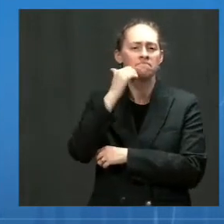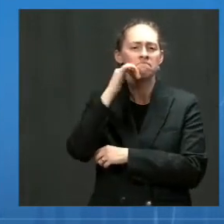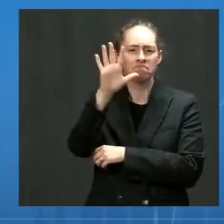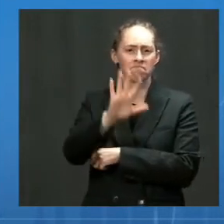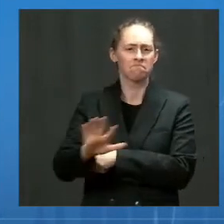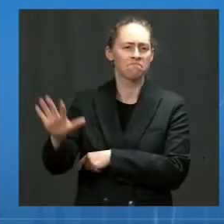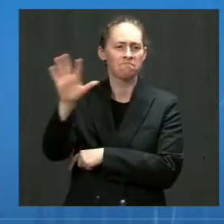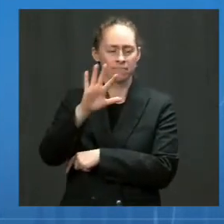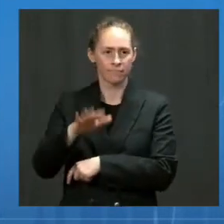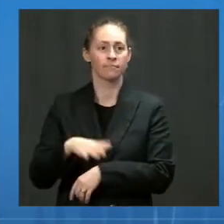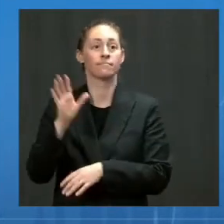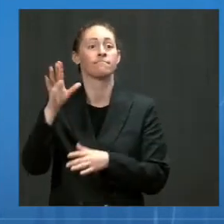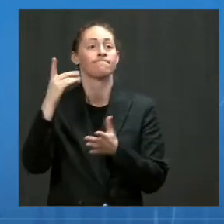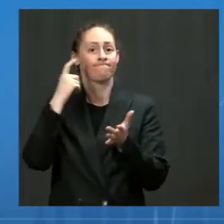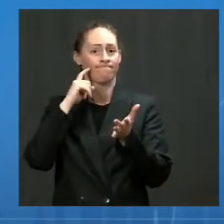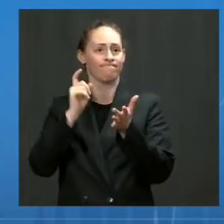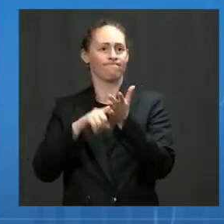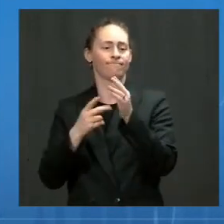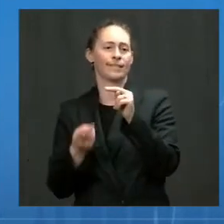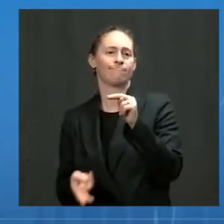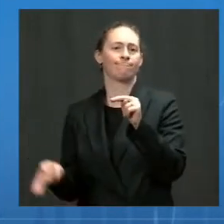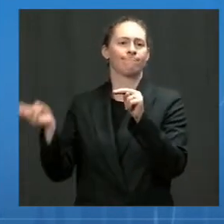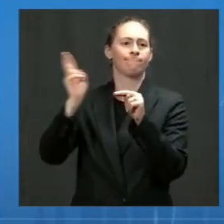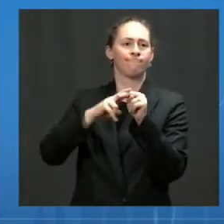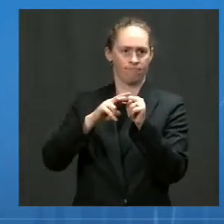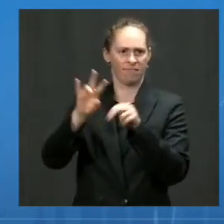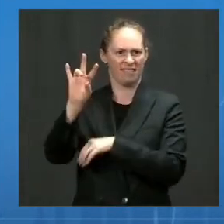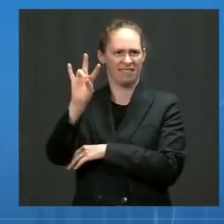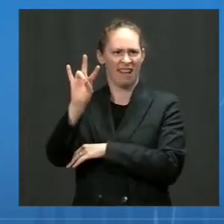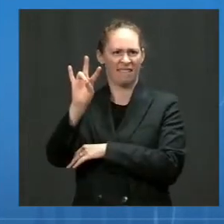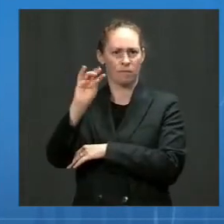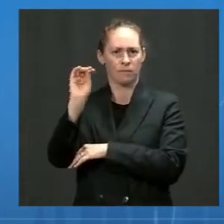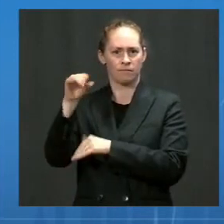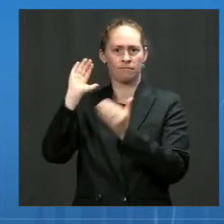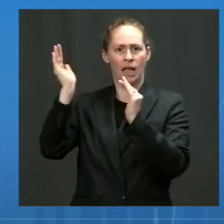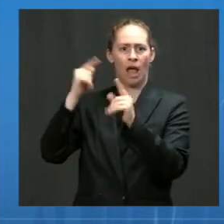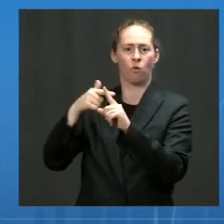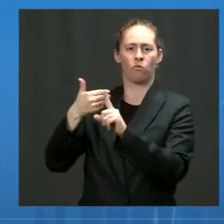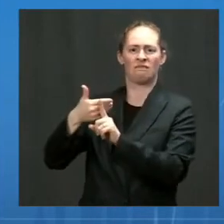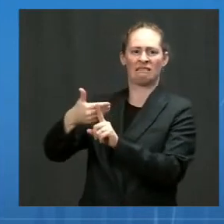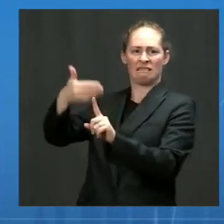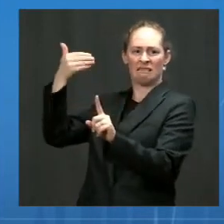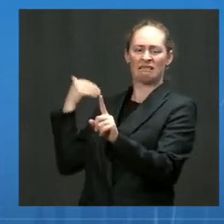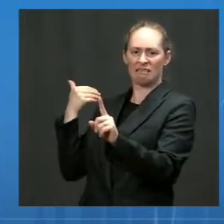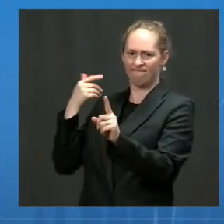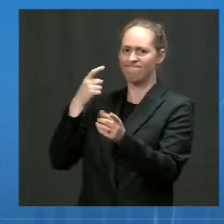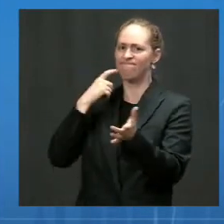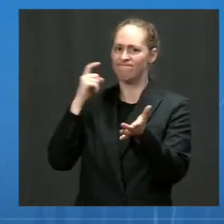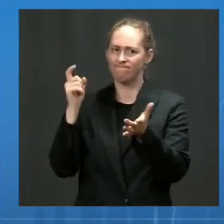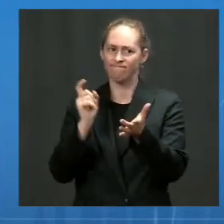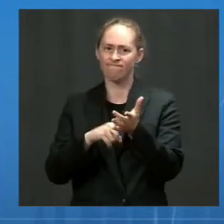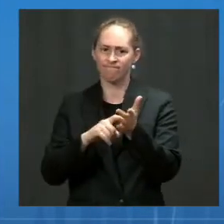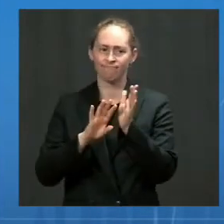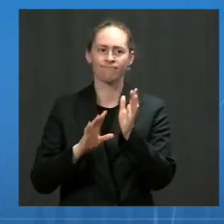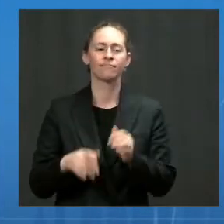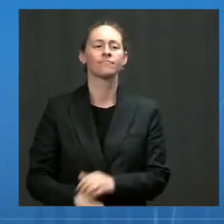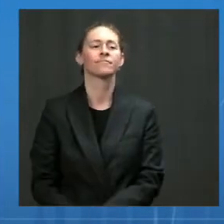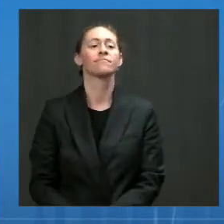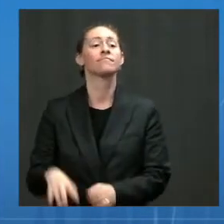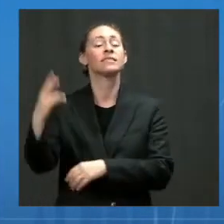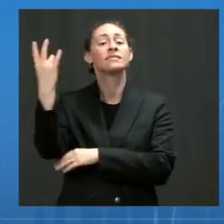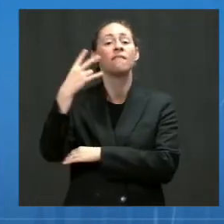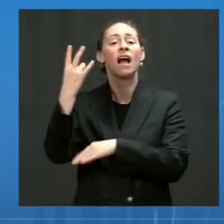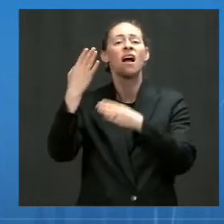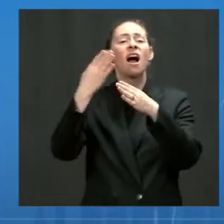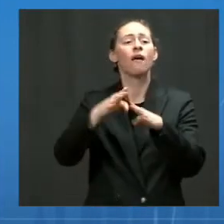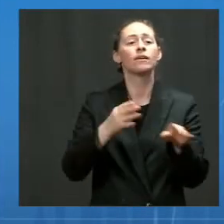increase of nearly 70 percent from the prior seven-day average. The seven-day average of hospital admissions is about 2